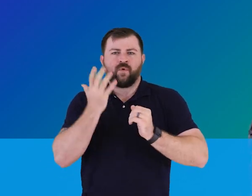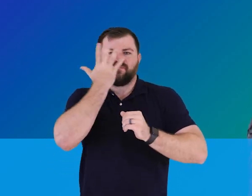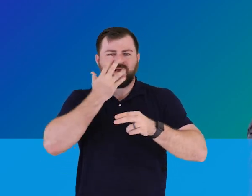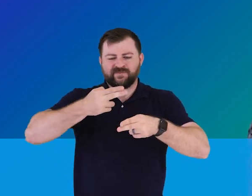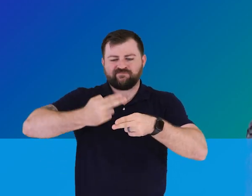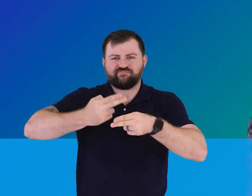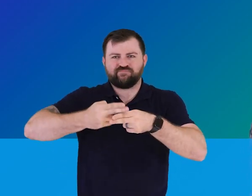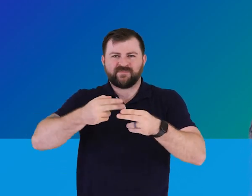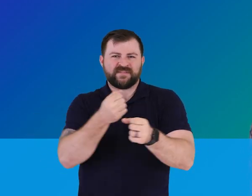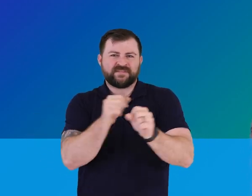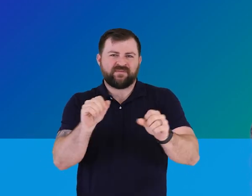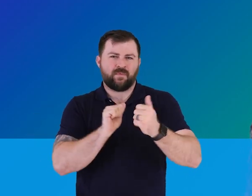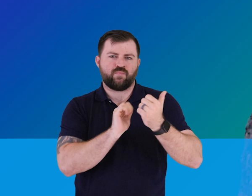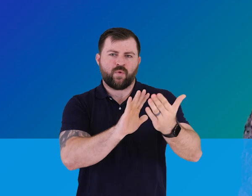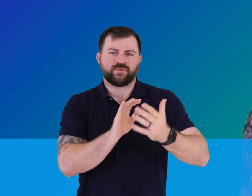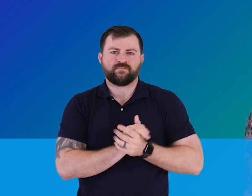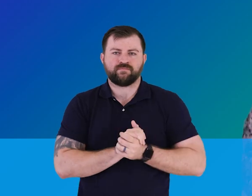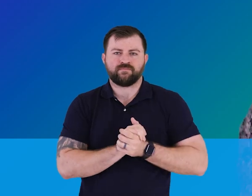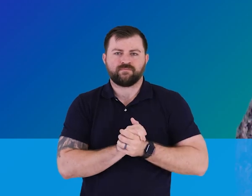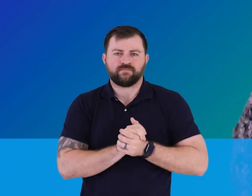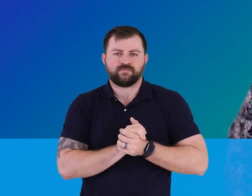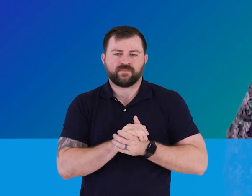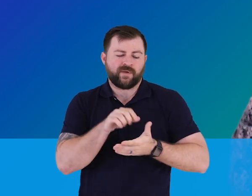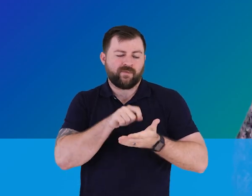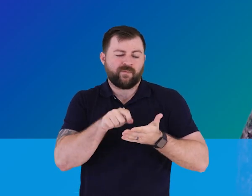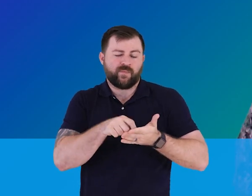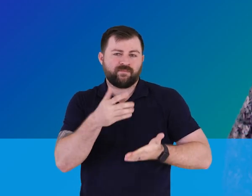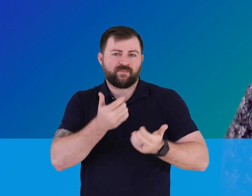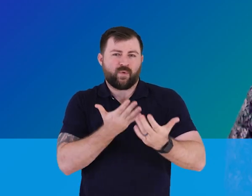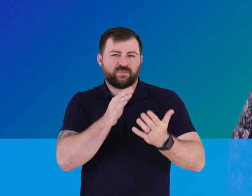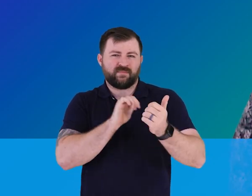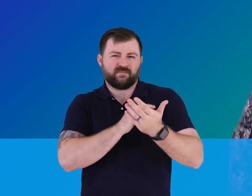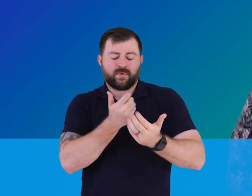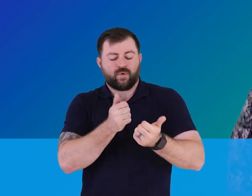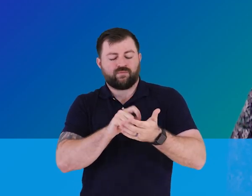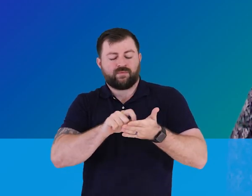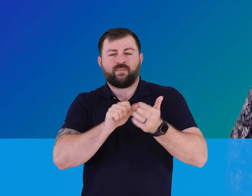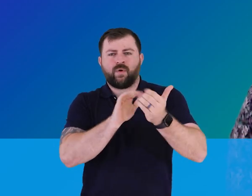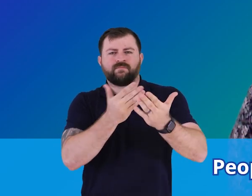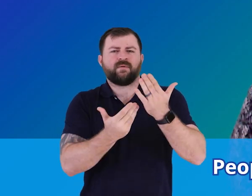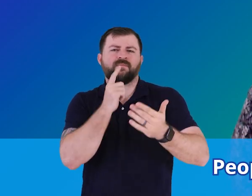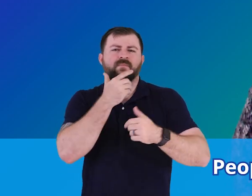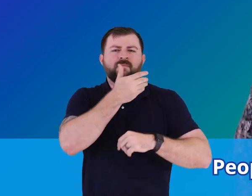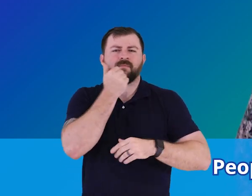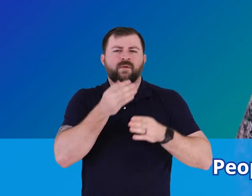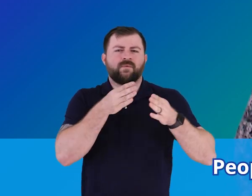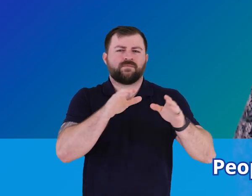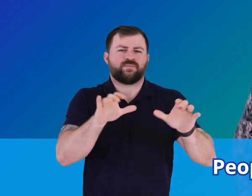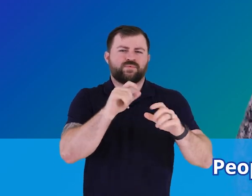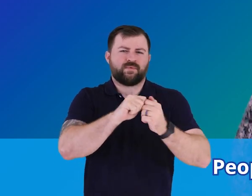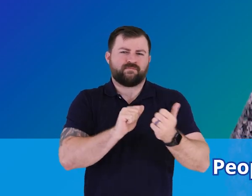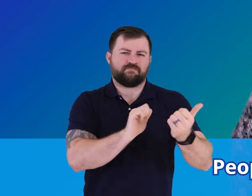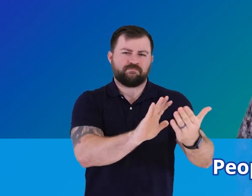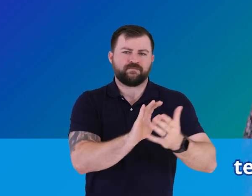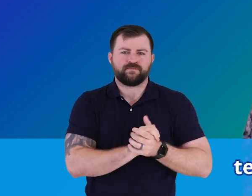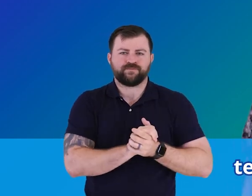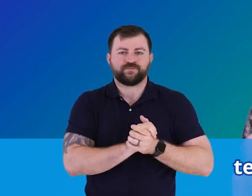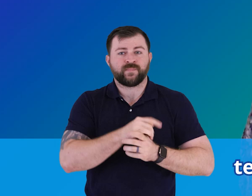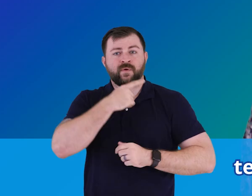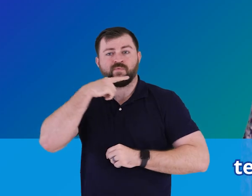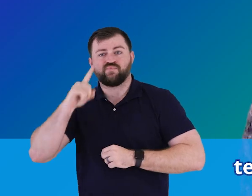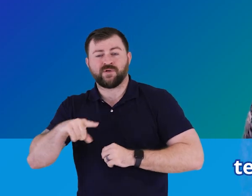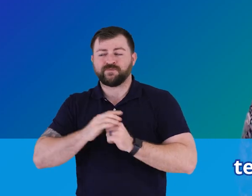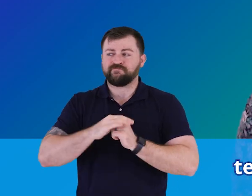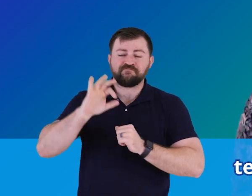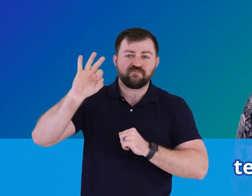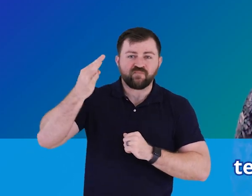a written exchange might be the preferred way to address the conflict. People from France and Russia often tend to be